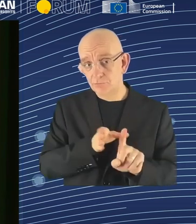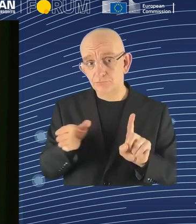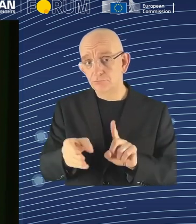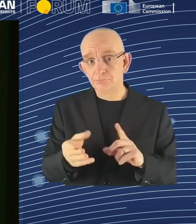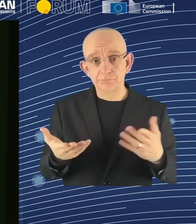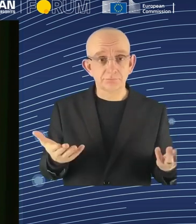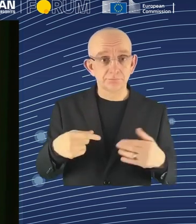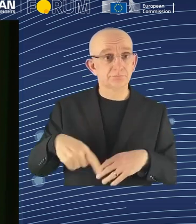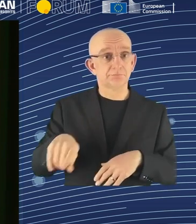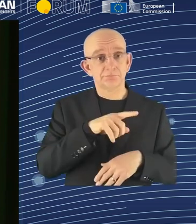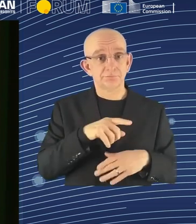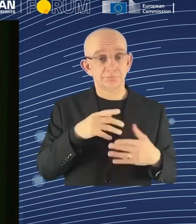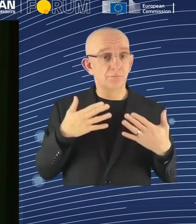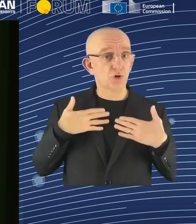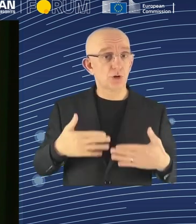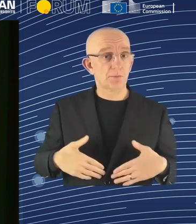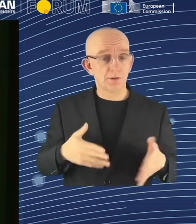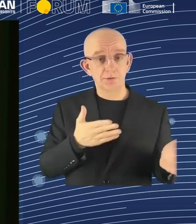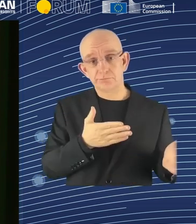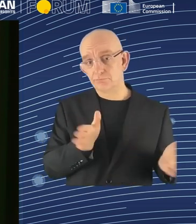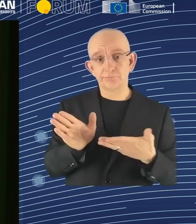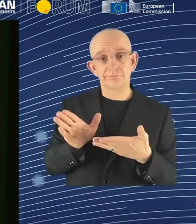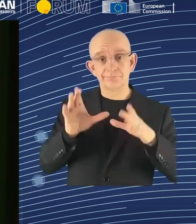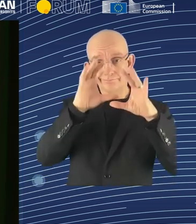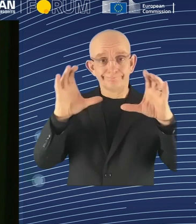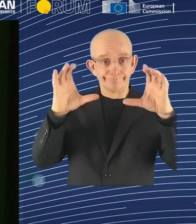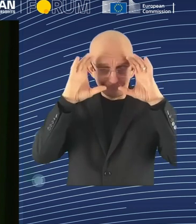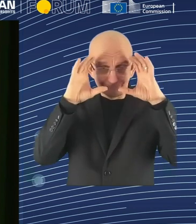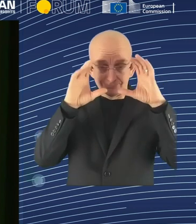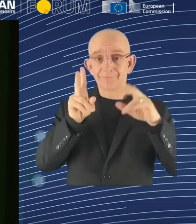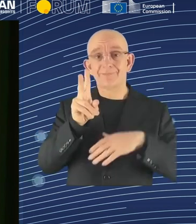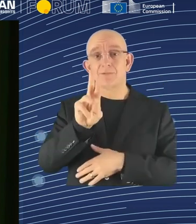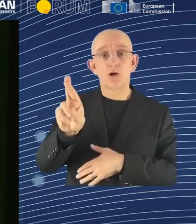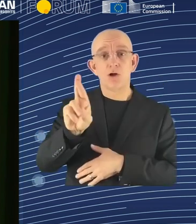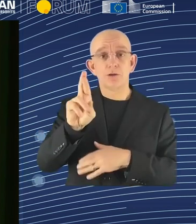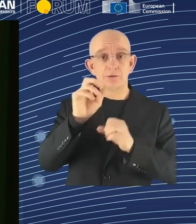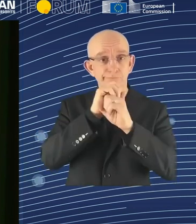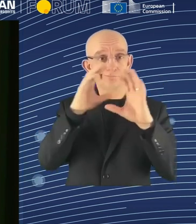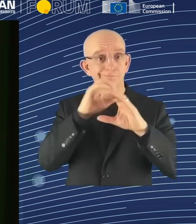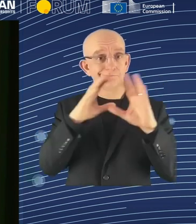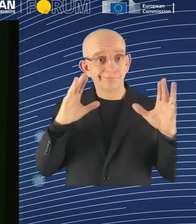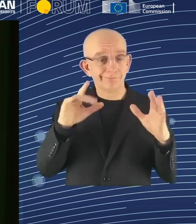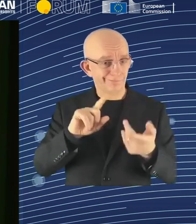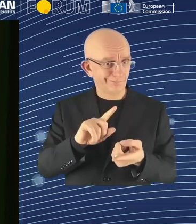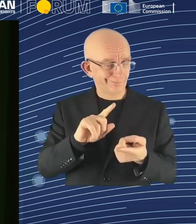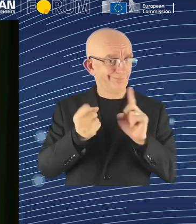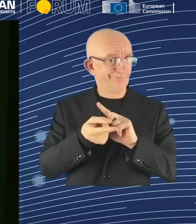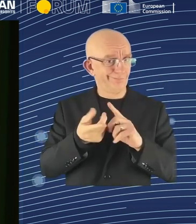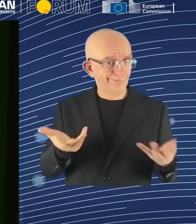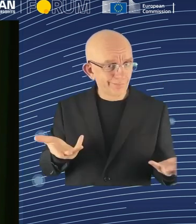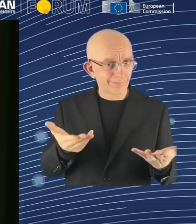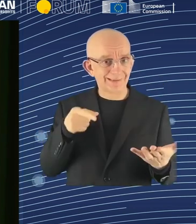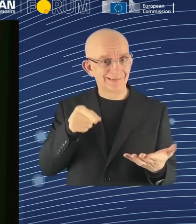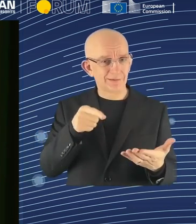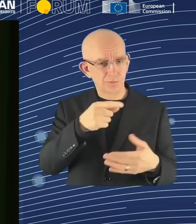the metaverse reality. What do you think about that? That humans finally more and more live in the virtual reality.